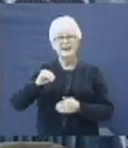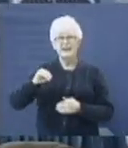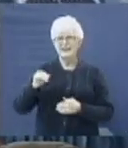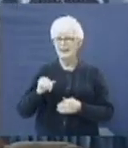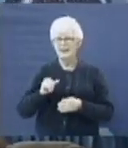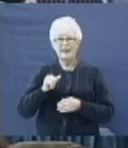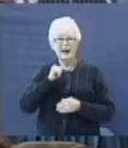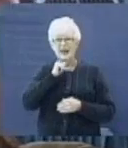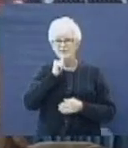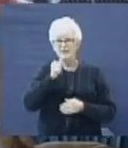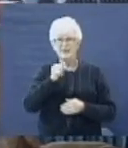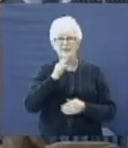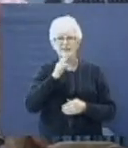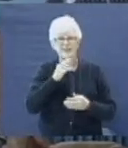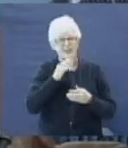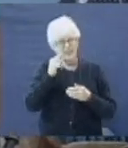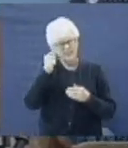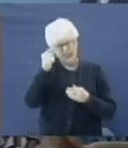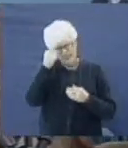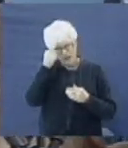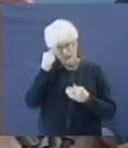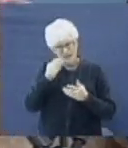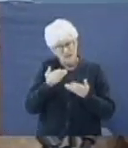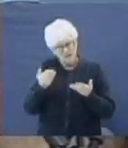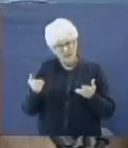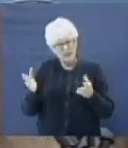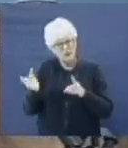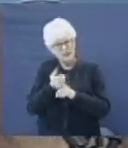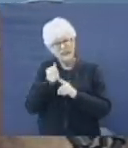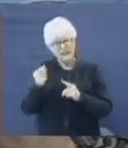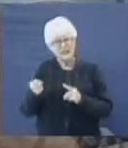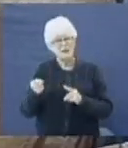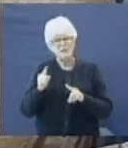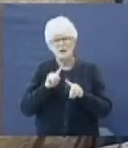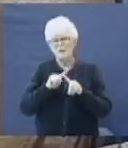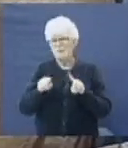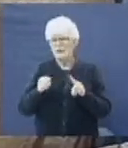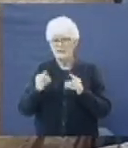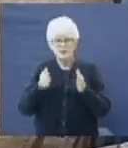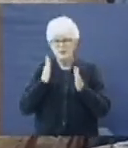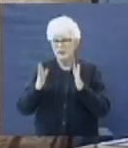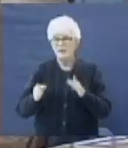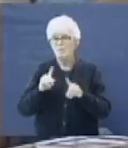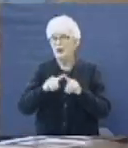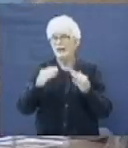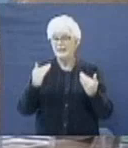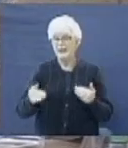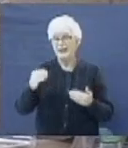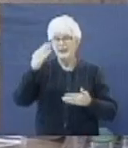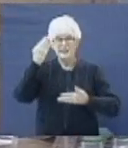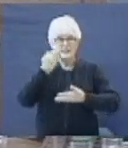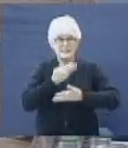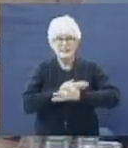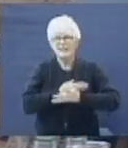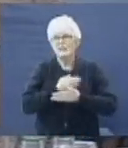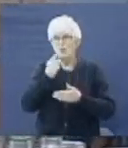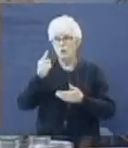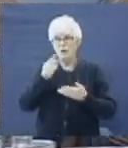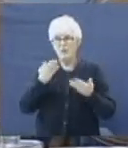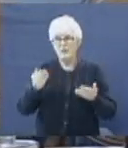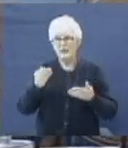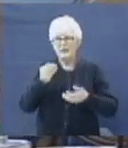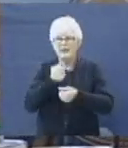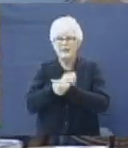I didn't figure the substance would get him, I wasn't real sure about the servants. Oh, but I've got his sons now. That's the ones that he loves.